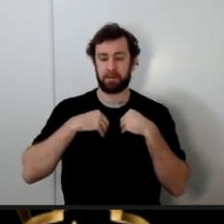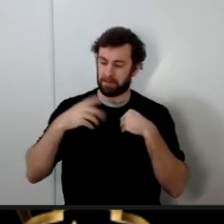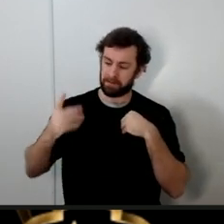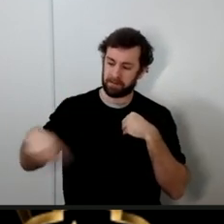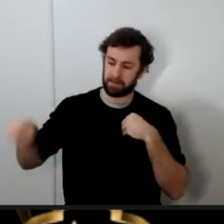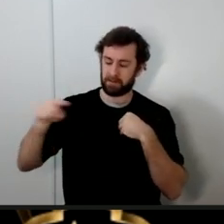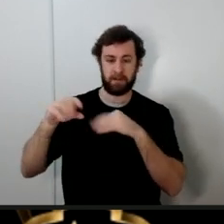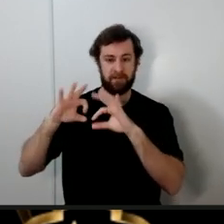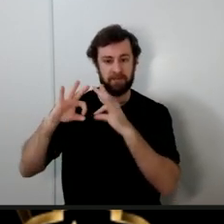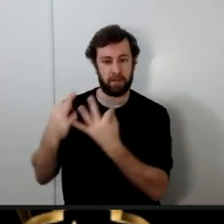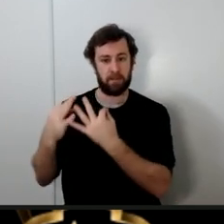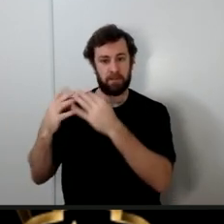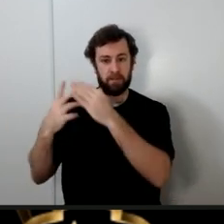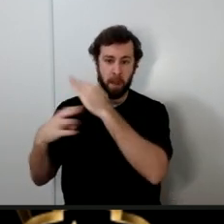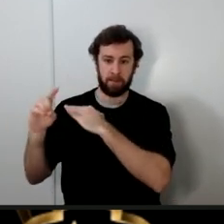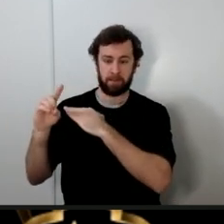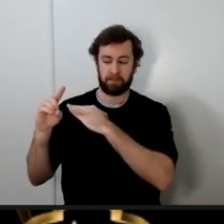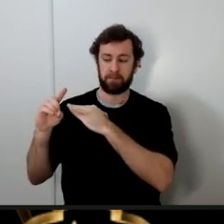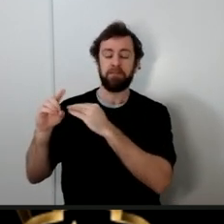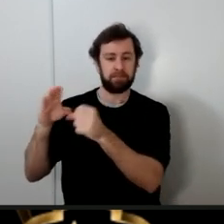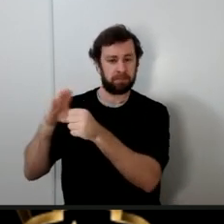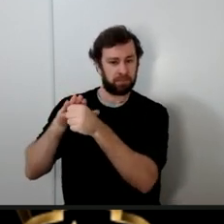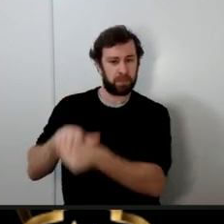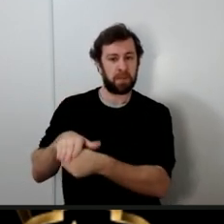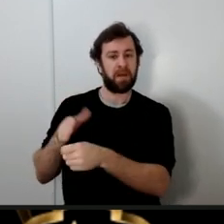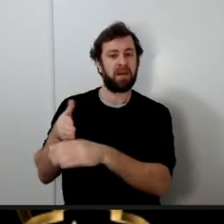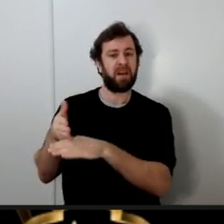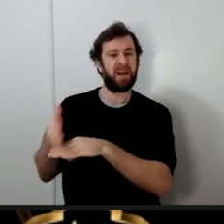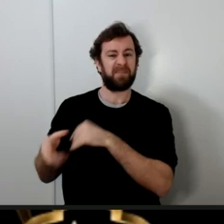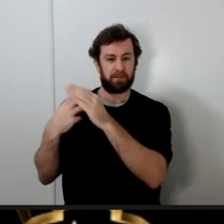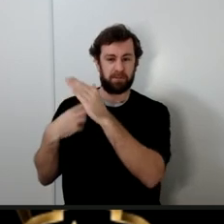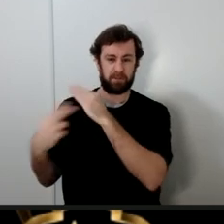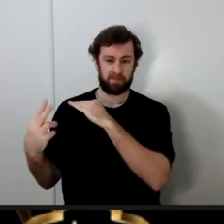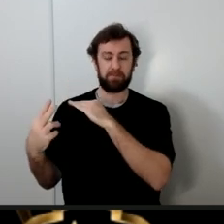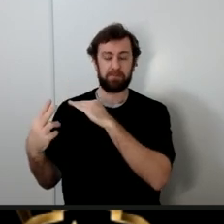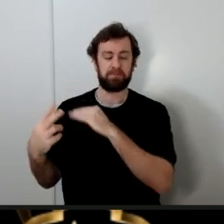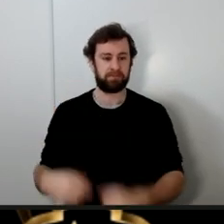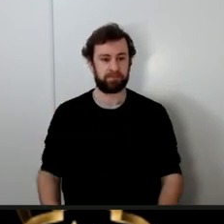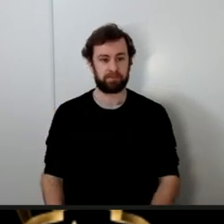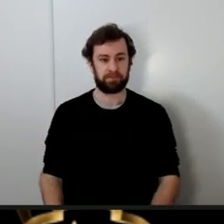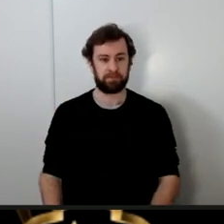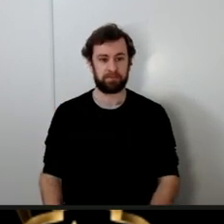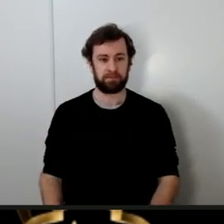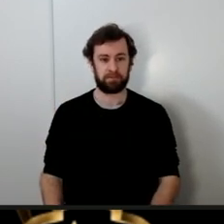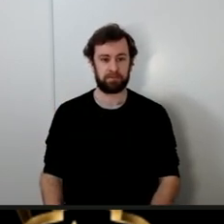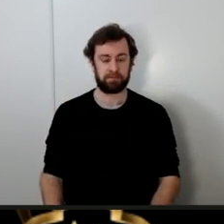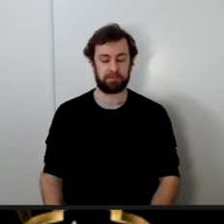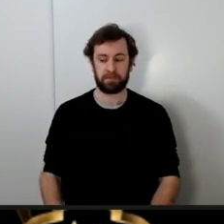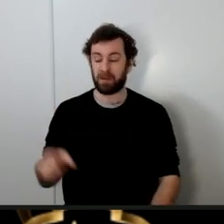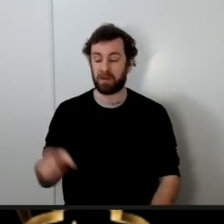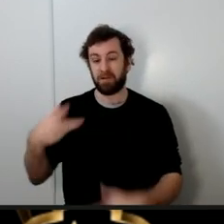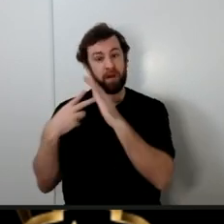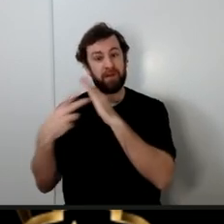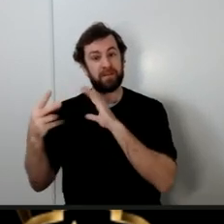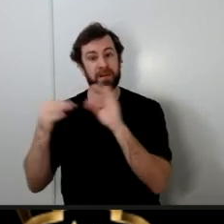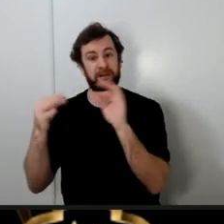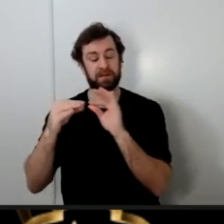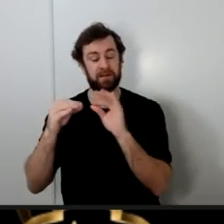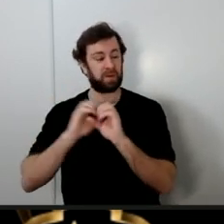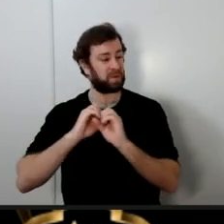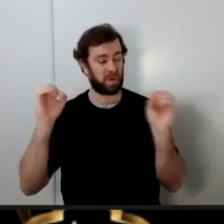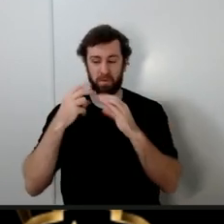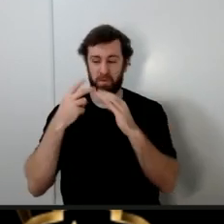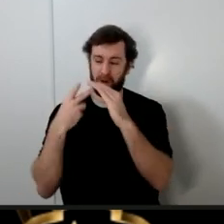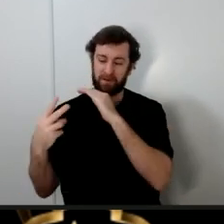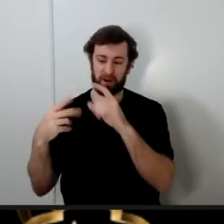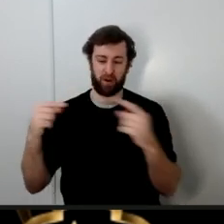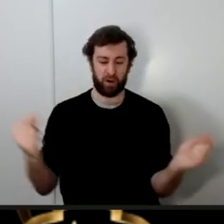the Prophet why do you think the Prophet says no Prophet has been hurt as much as I have been hurt and he asked for one